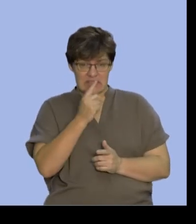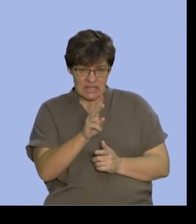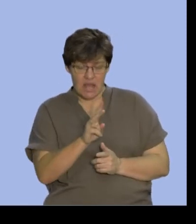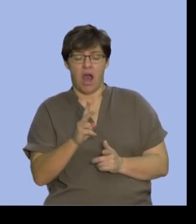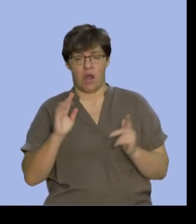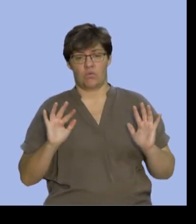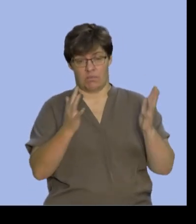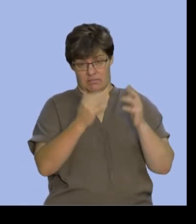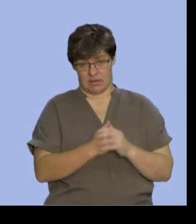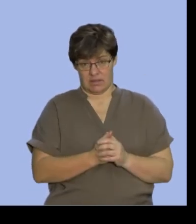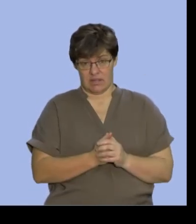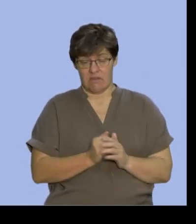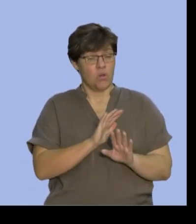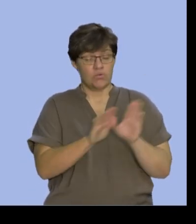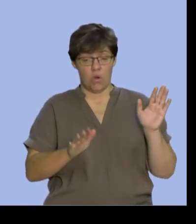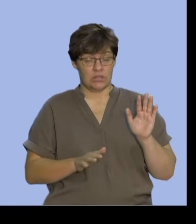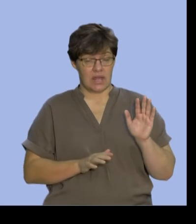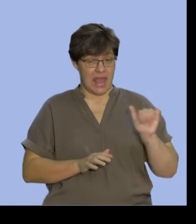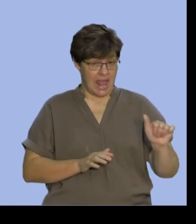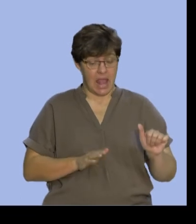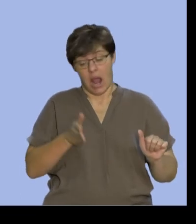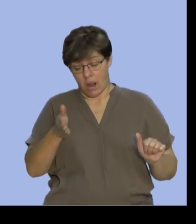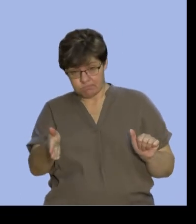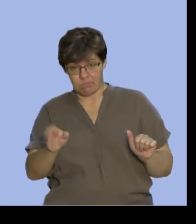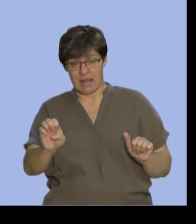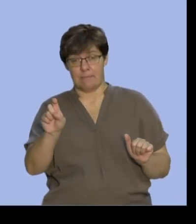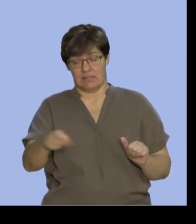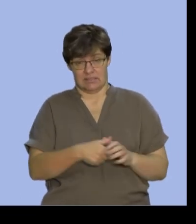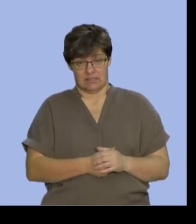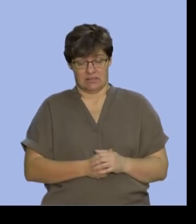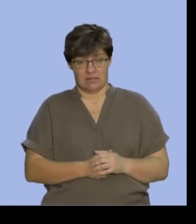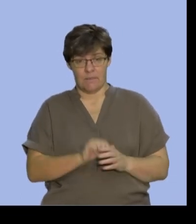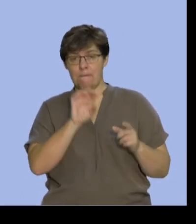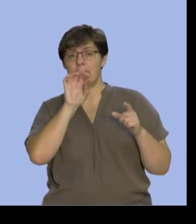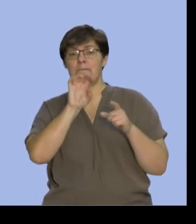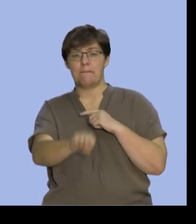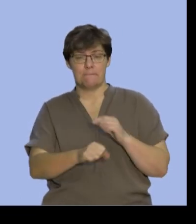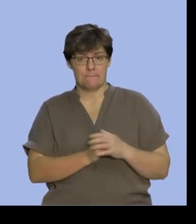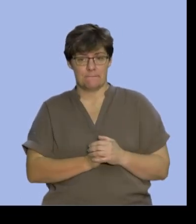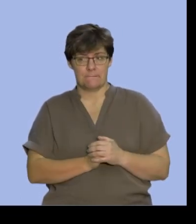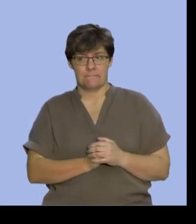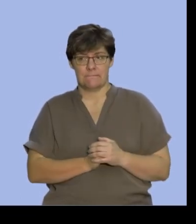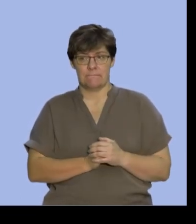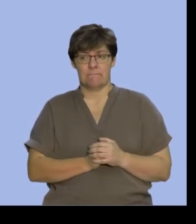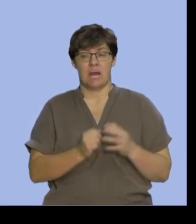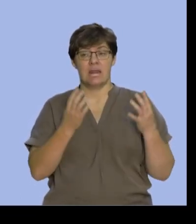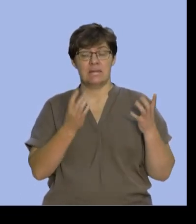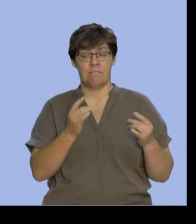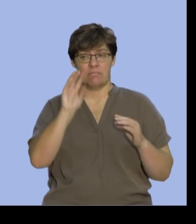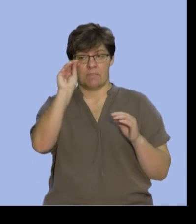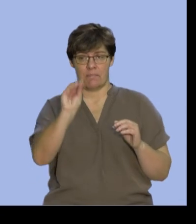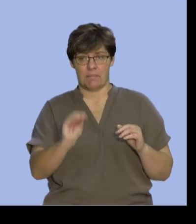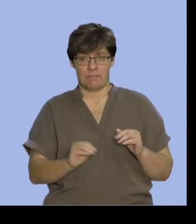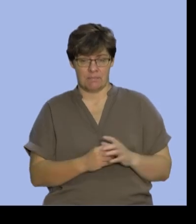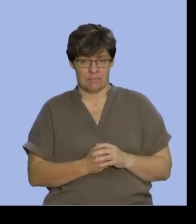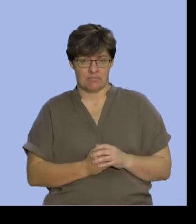well if they're not in A then they're in E and what we'd recognize then if we fill in the numbers we can say